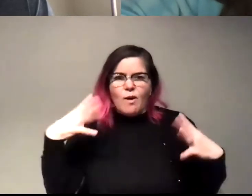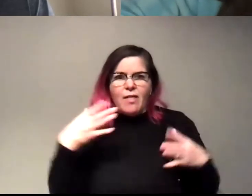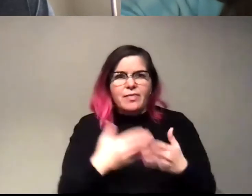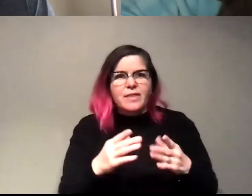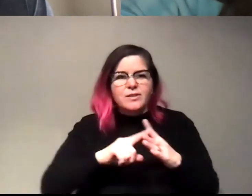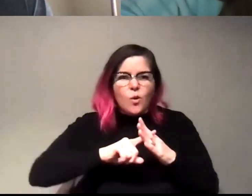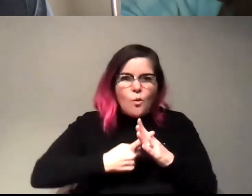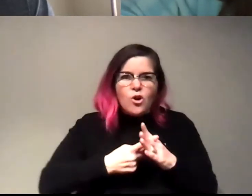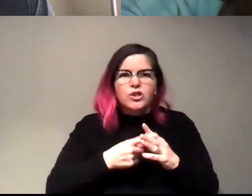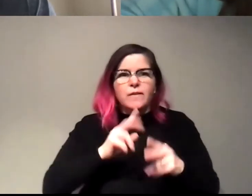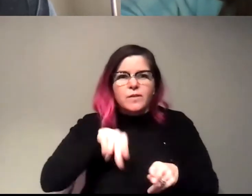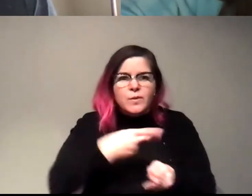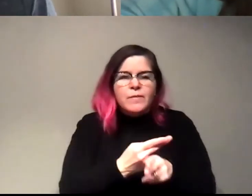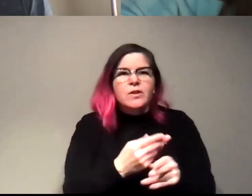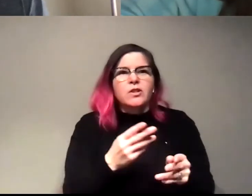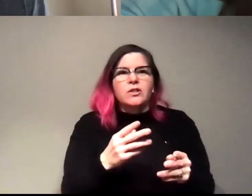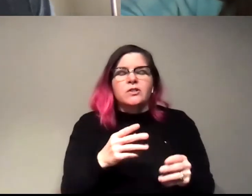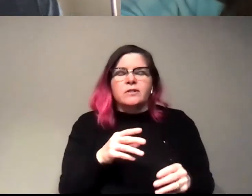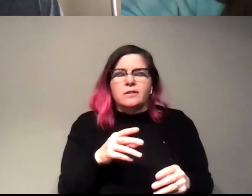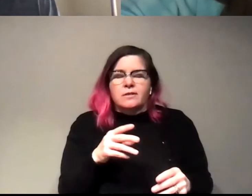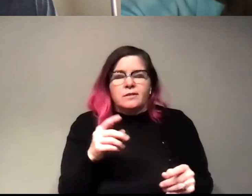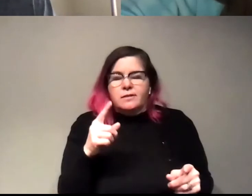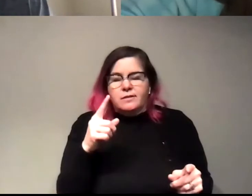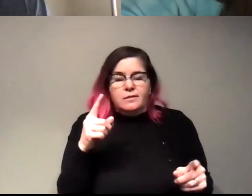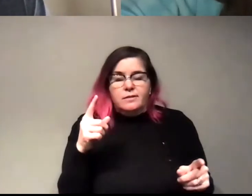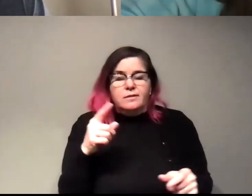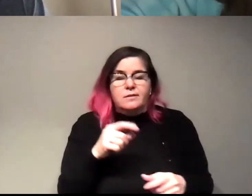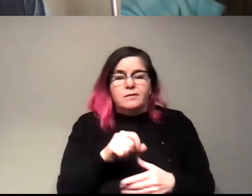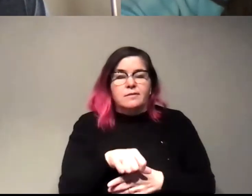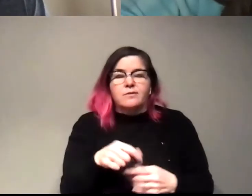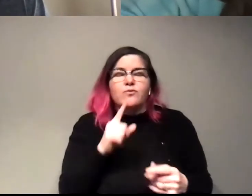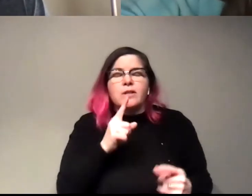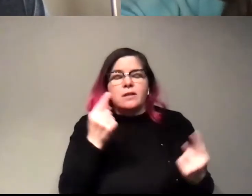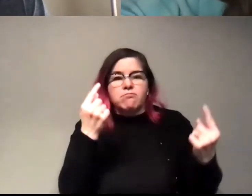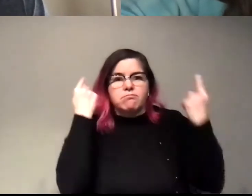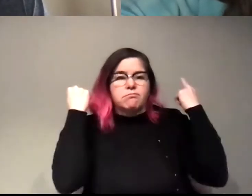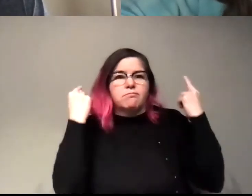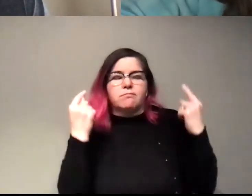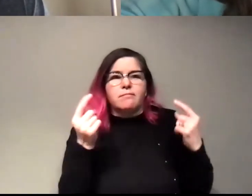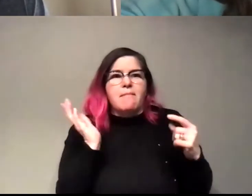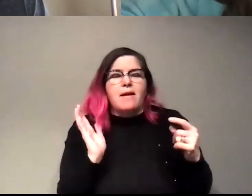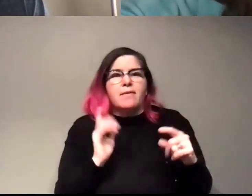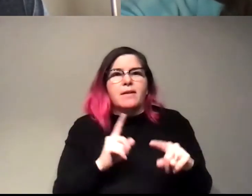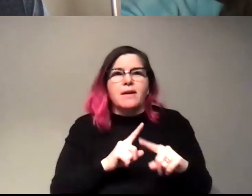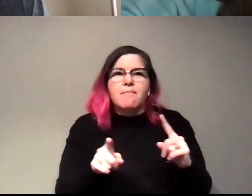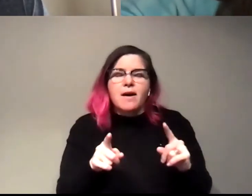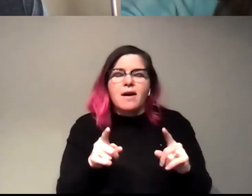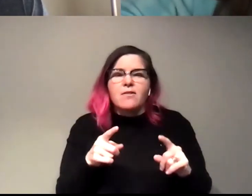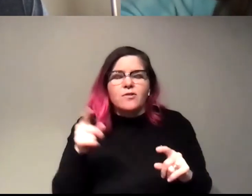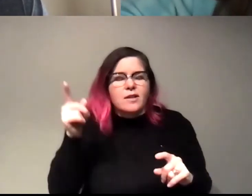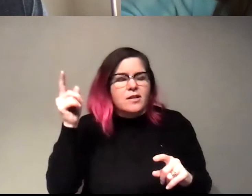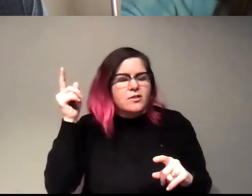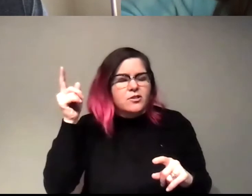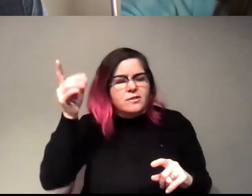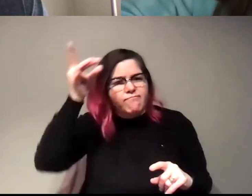universe. I'm like, whoa. Uh, and it was kind of over my head at the time, but it kind of stuck with me. And I think that's